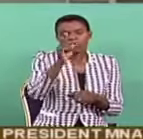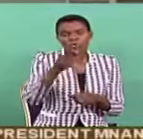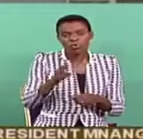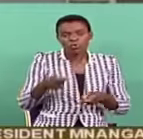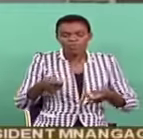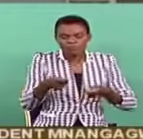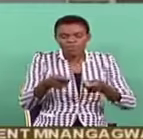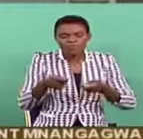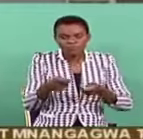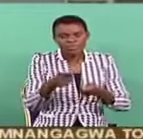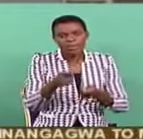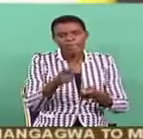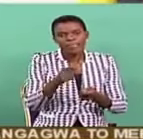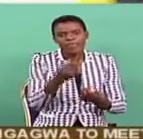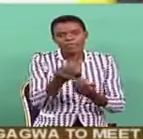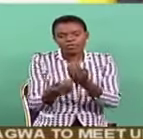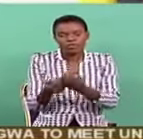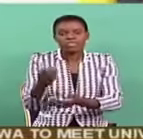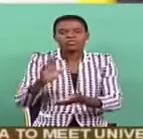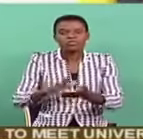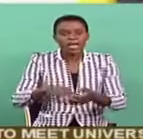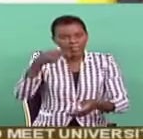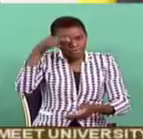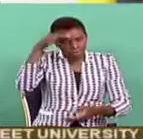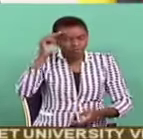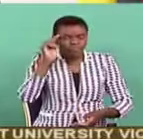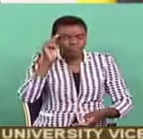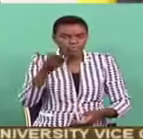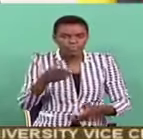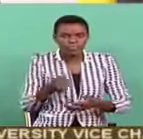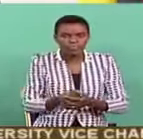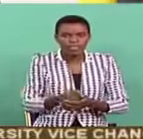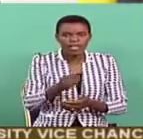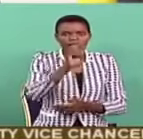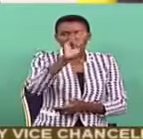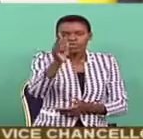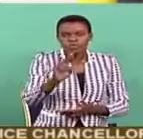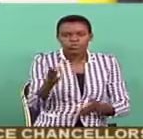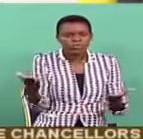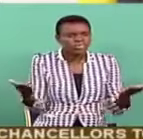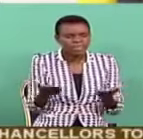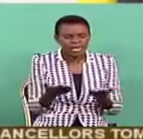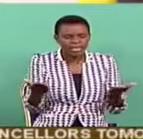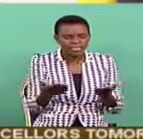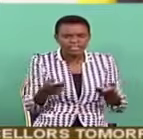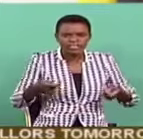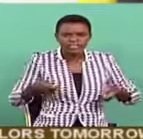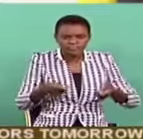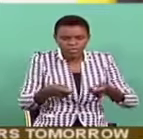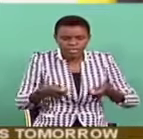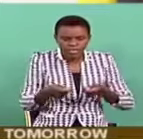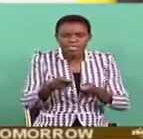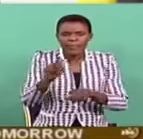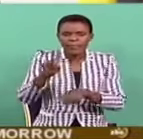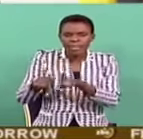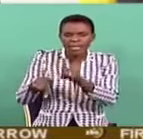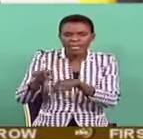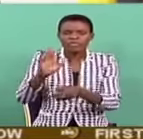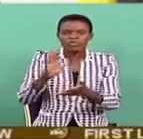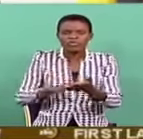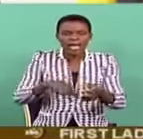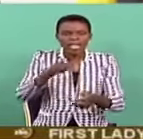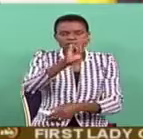inflated prices. Schools cannot force parents to buy uniforms from the school.